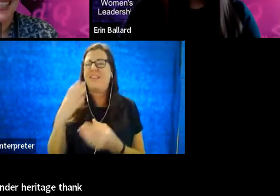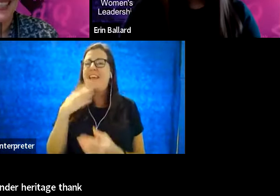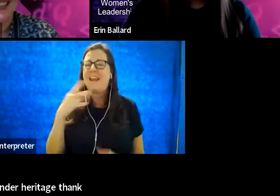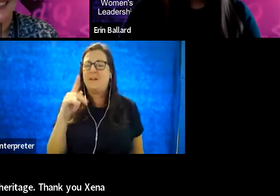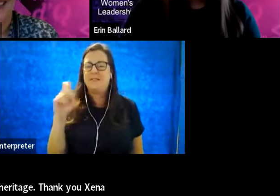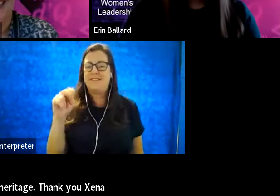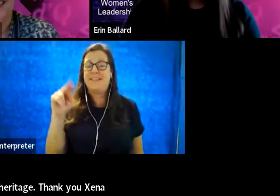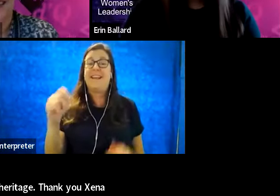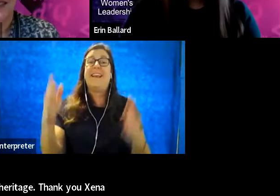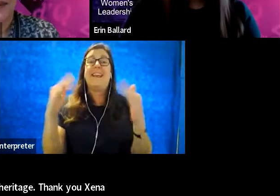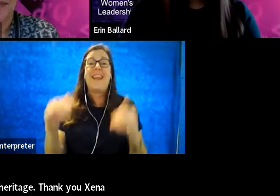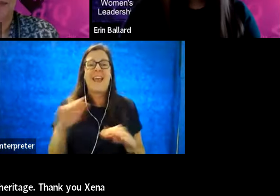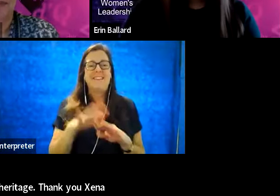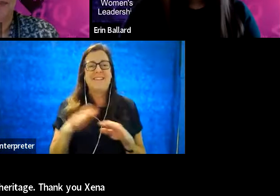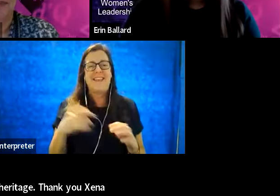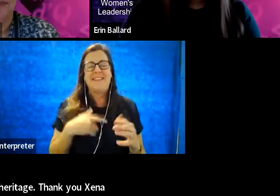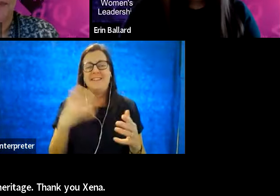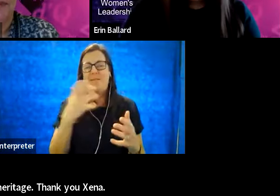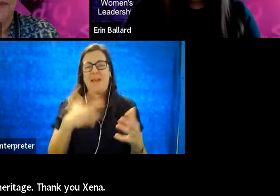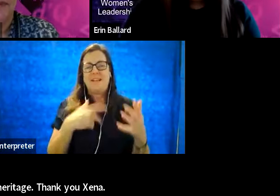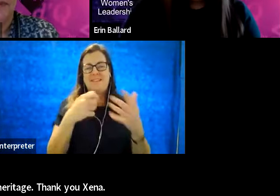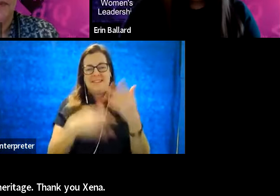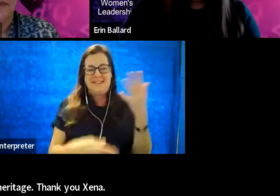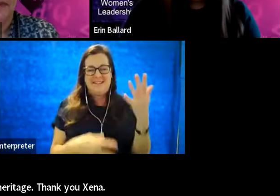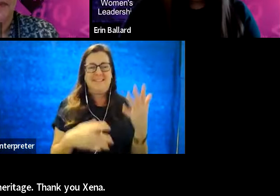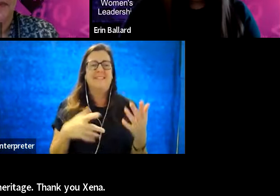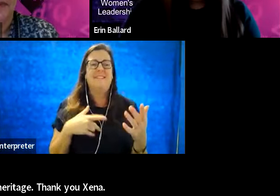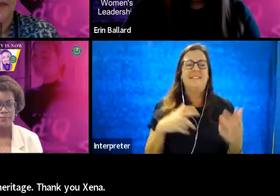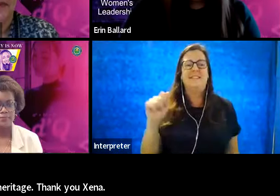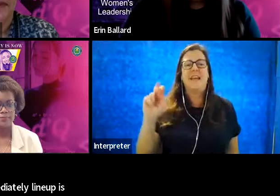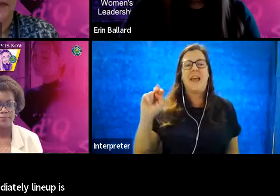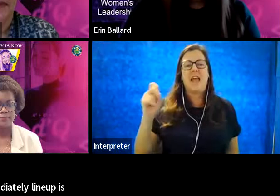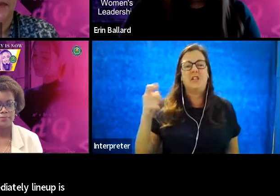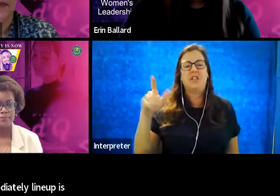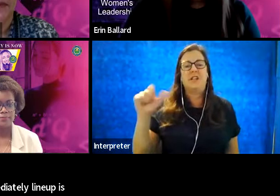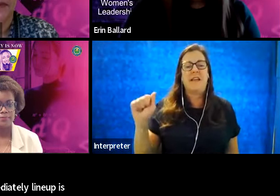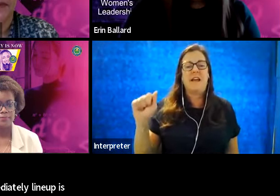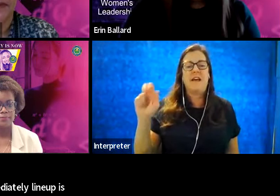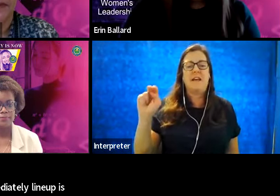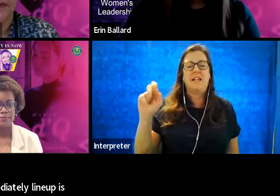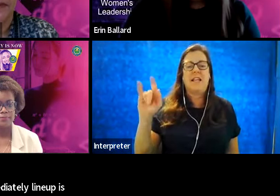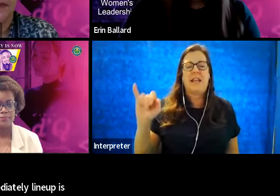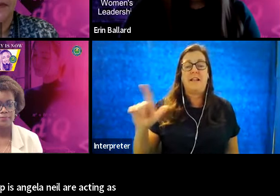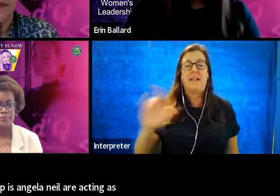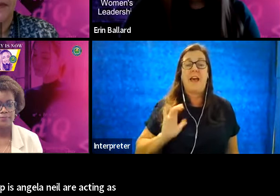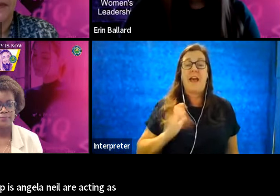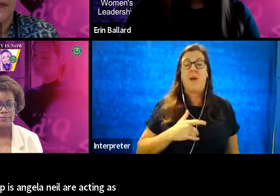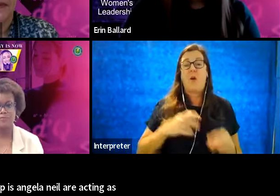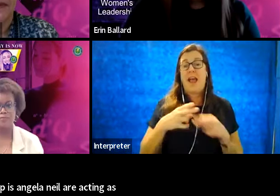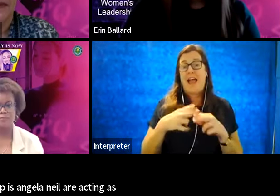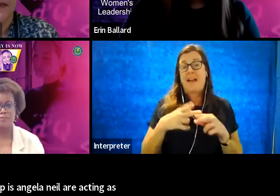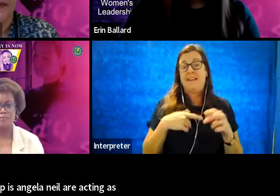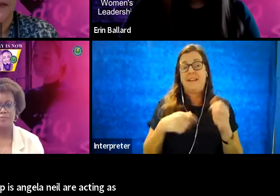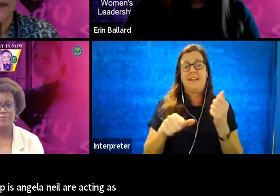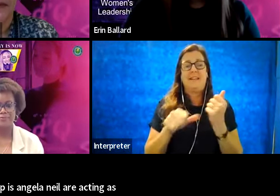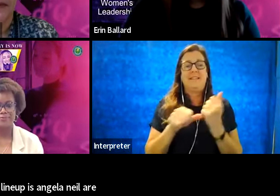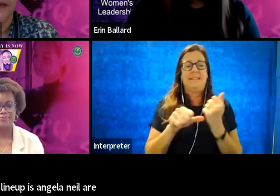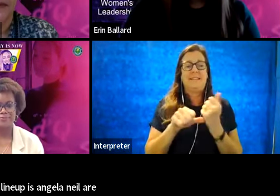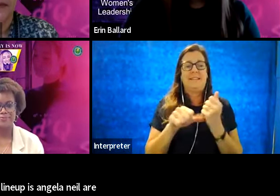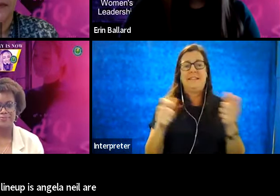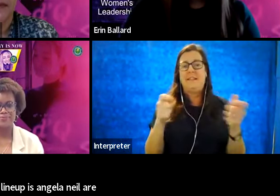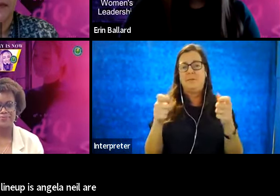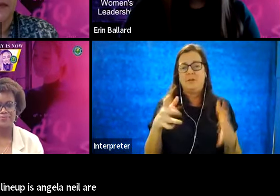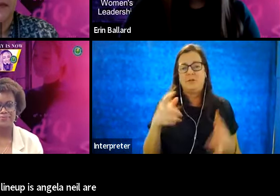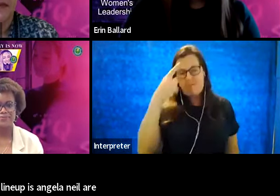Next on this amazing lineup is Angela Neal, our Acting Assistant Administrator for Human Resource Management.